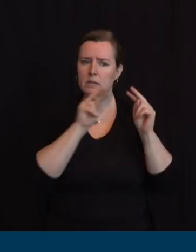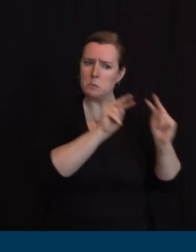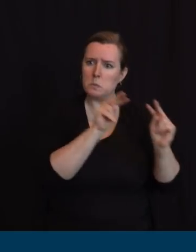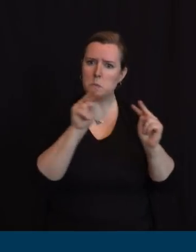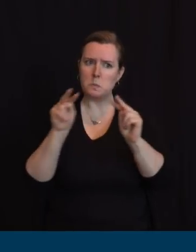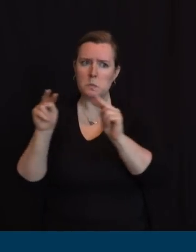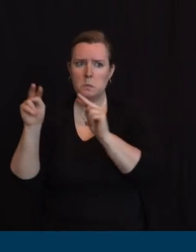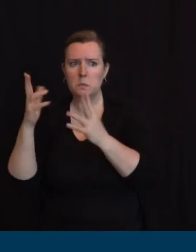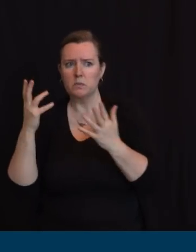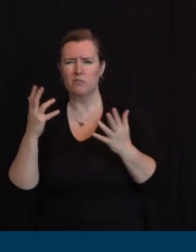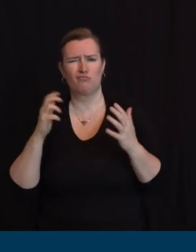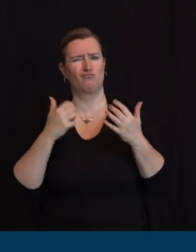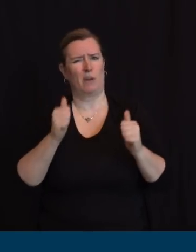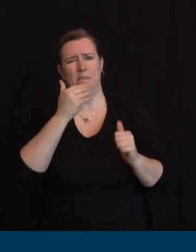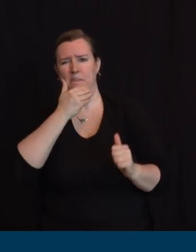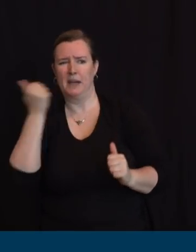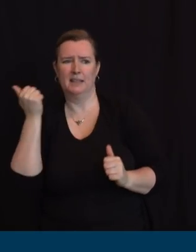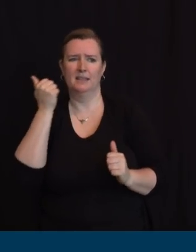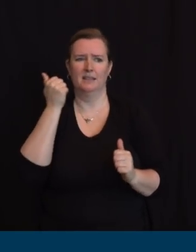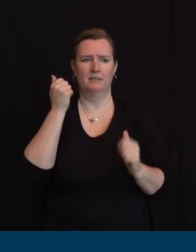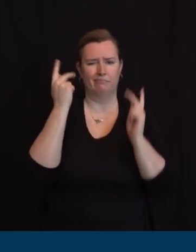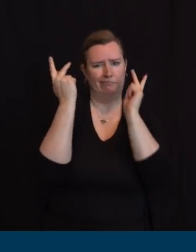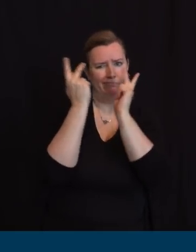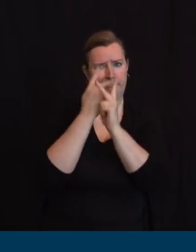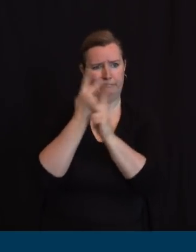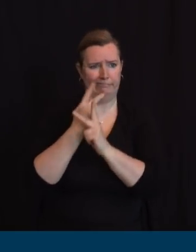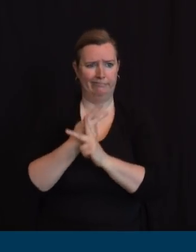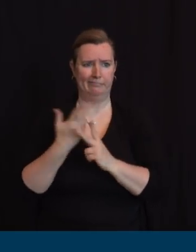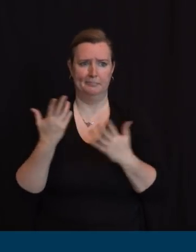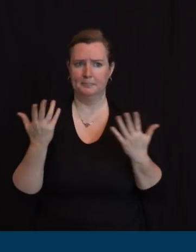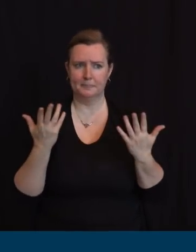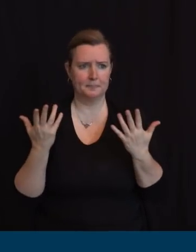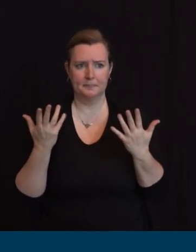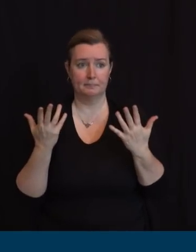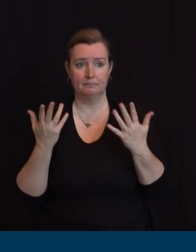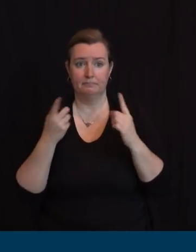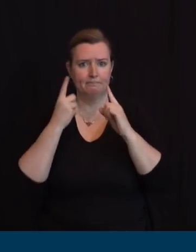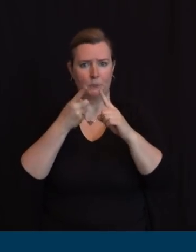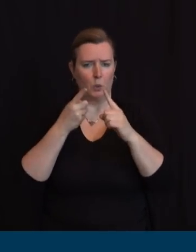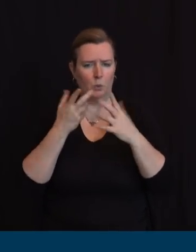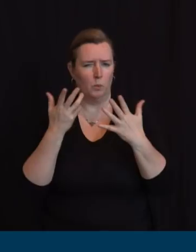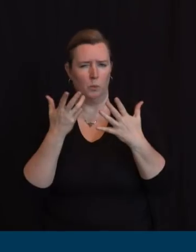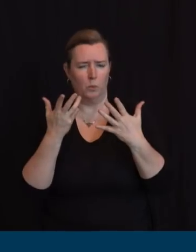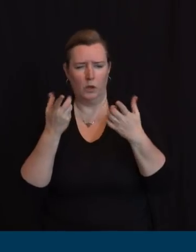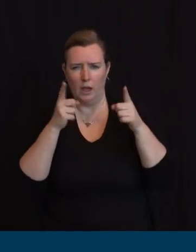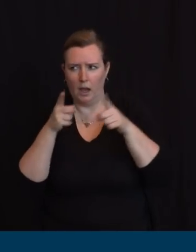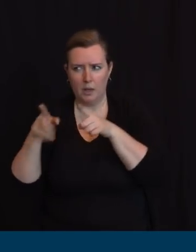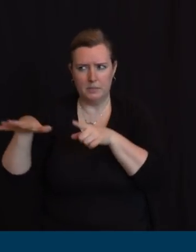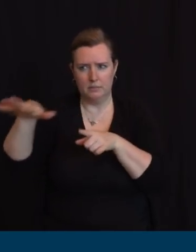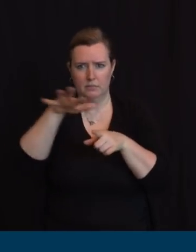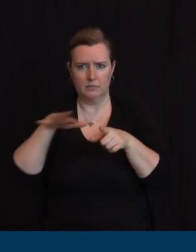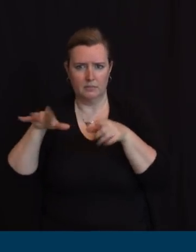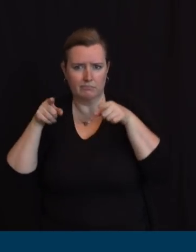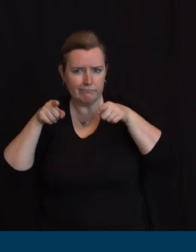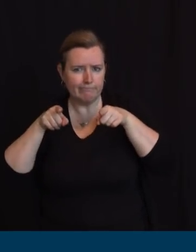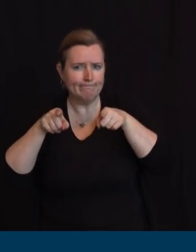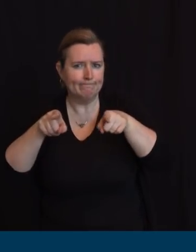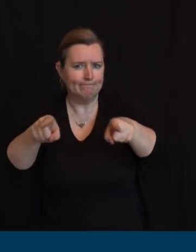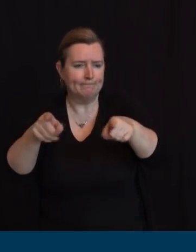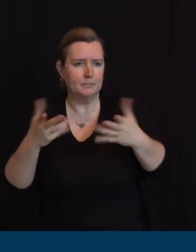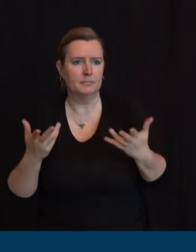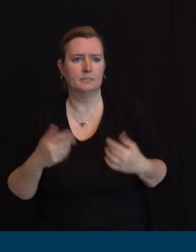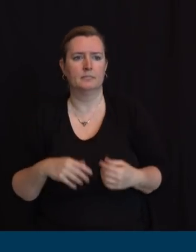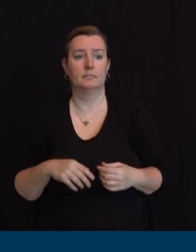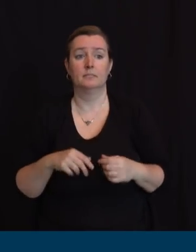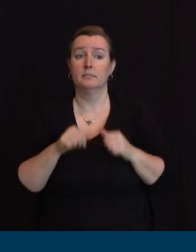figure out exactly where this is headed. And we continue to be plan for the worst and hope for the best, but the last thing we're going to do